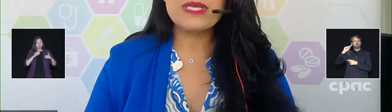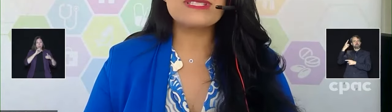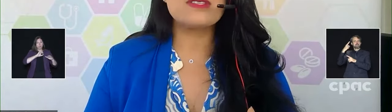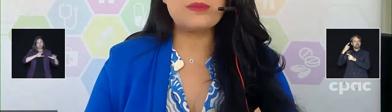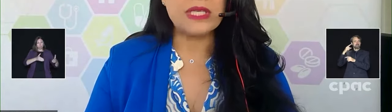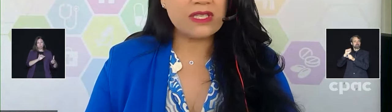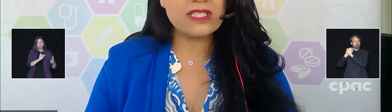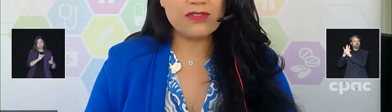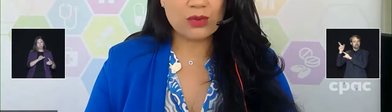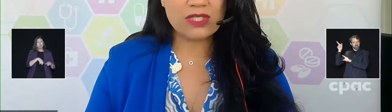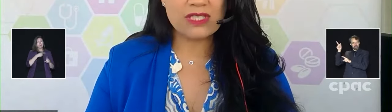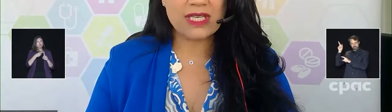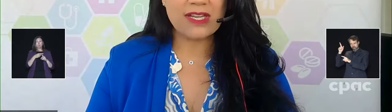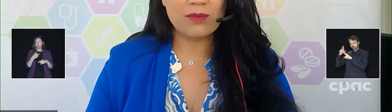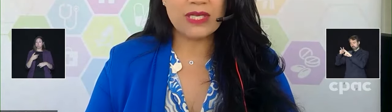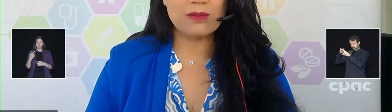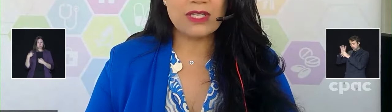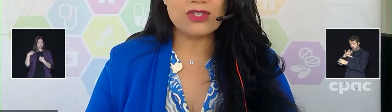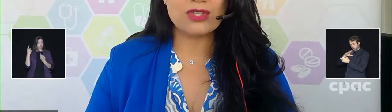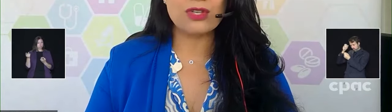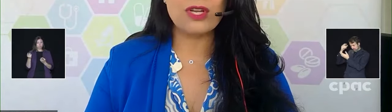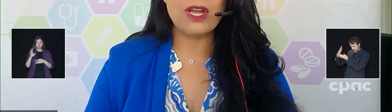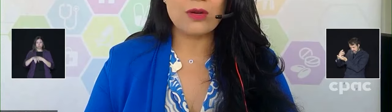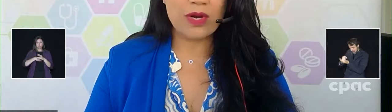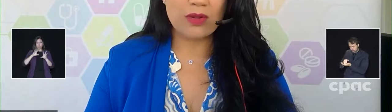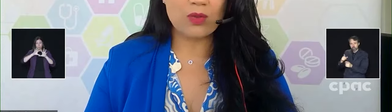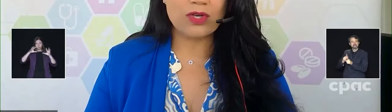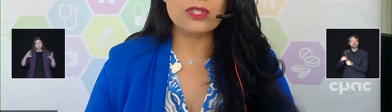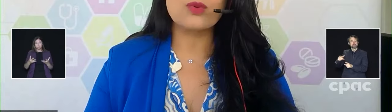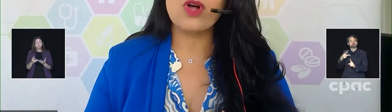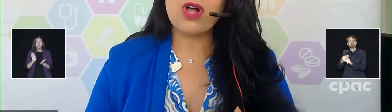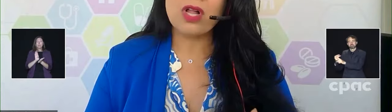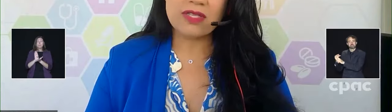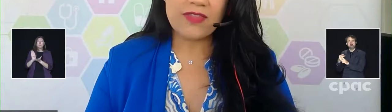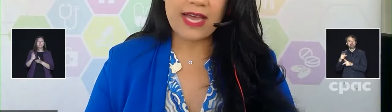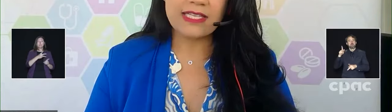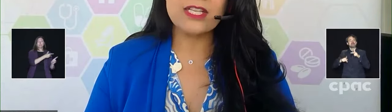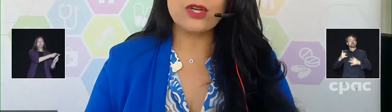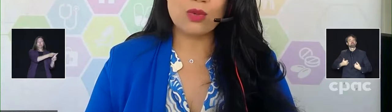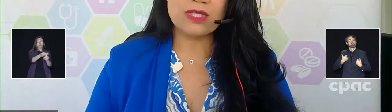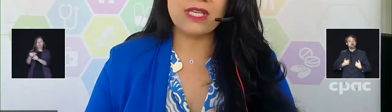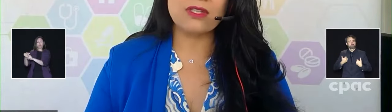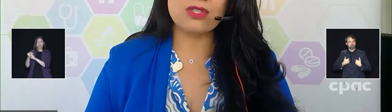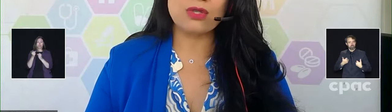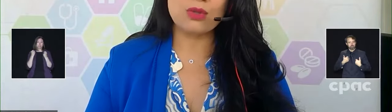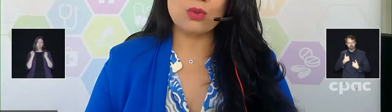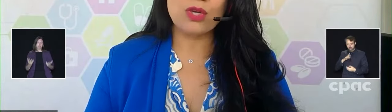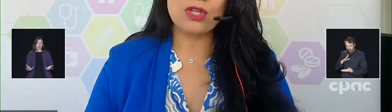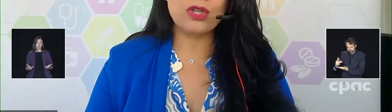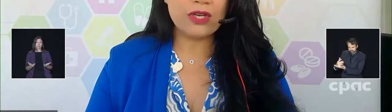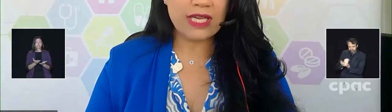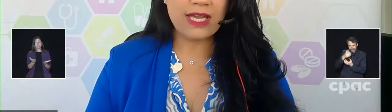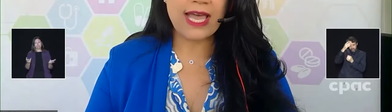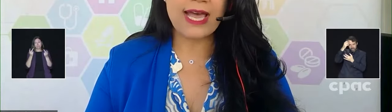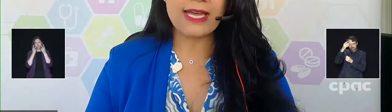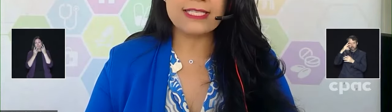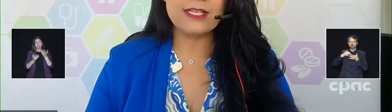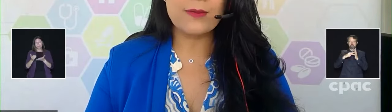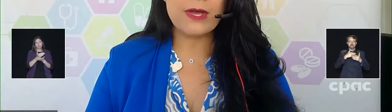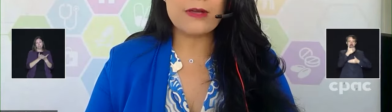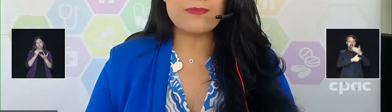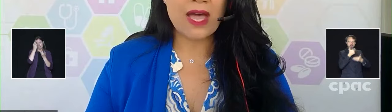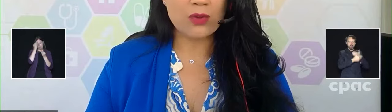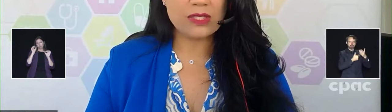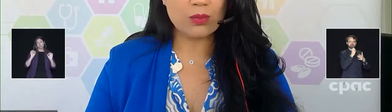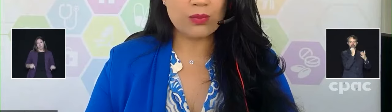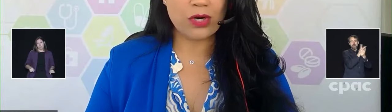but also because of the billions of doses that have been administered around the world. So, all of that goes into looking at